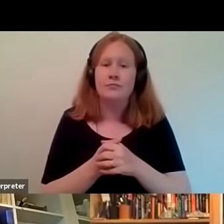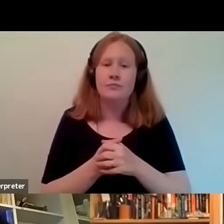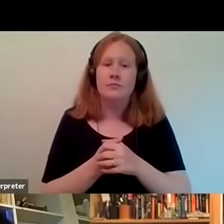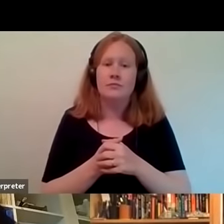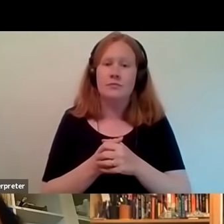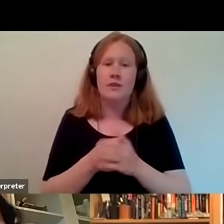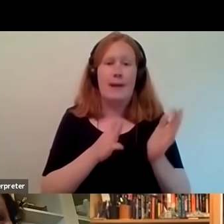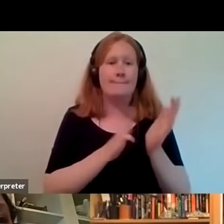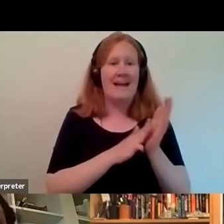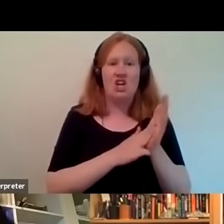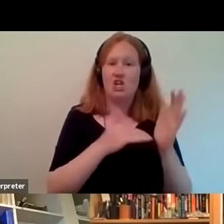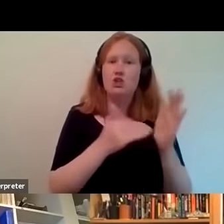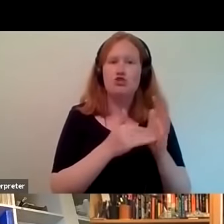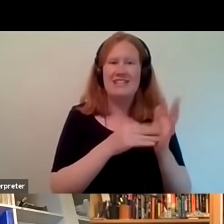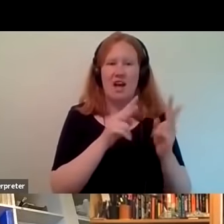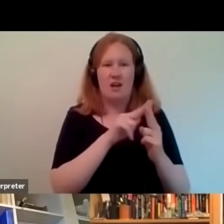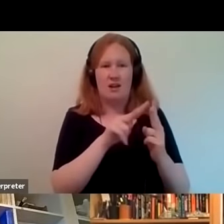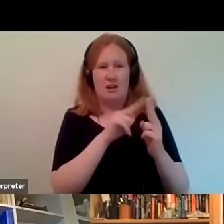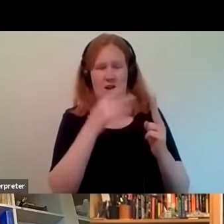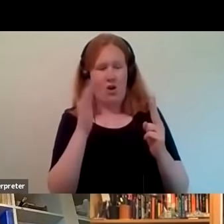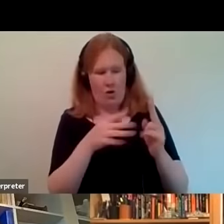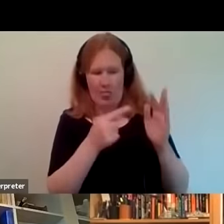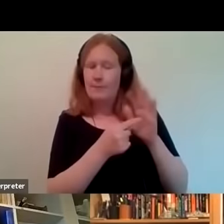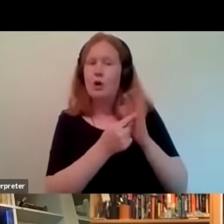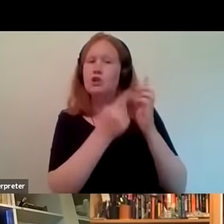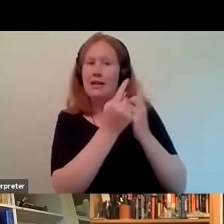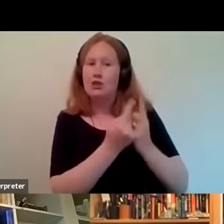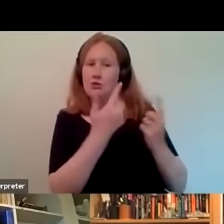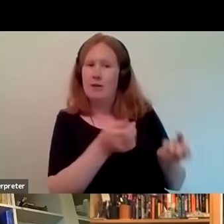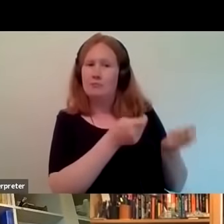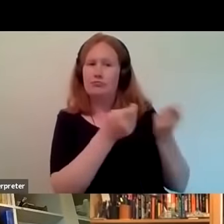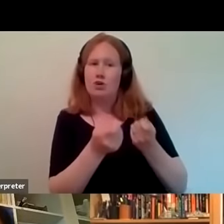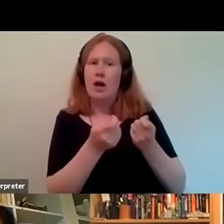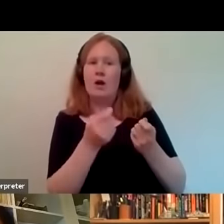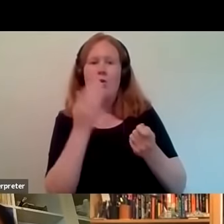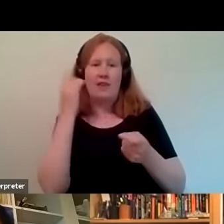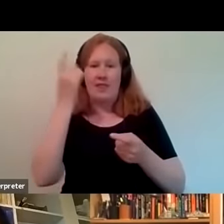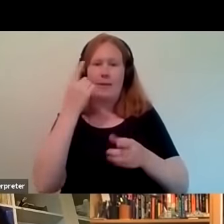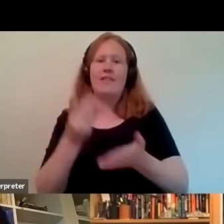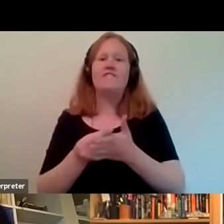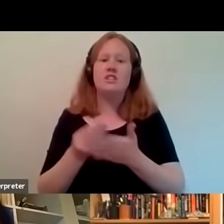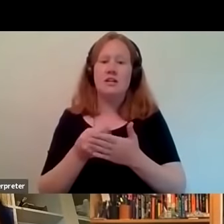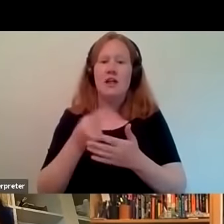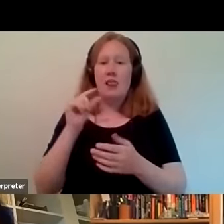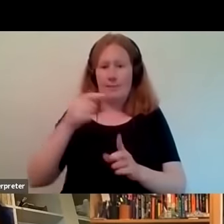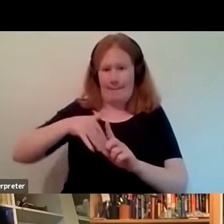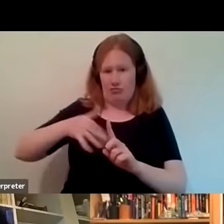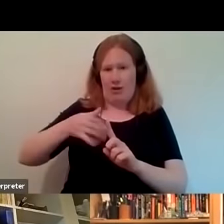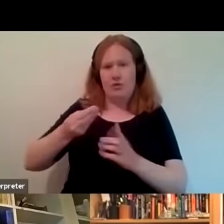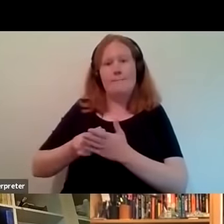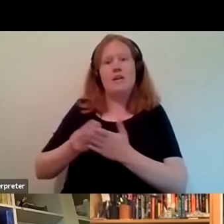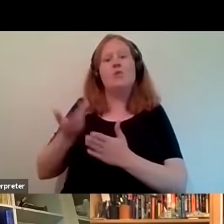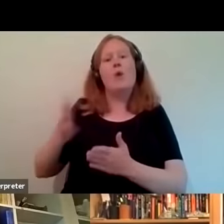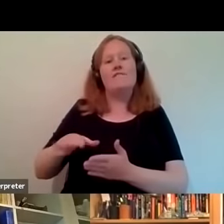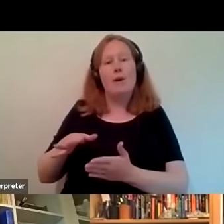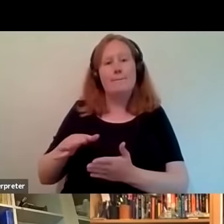michael and zarita really touched on all the key issues that are important to us as a funder i'll give a bit of background to where our money comes from